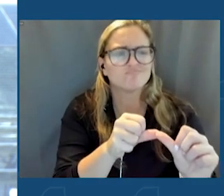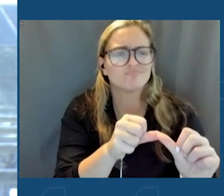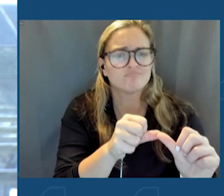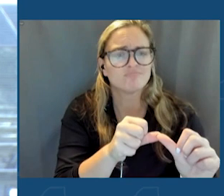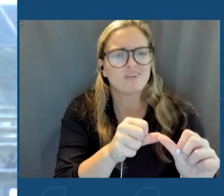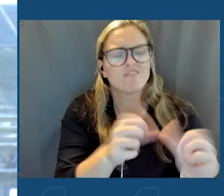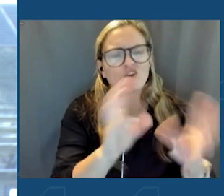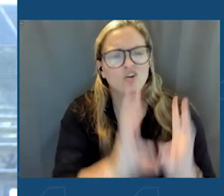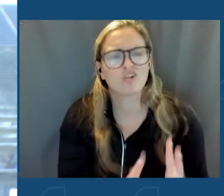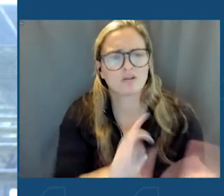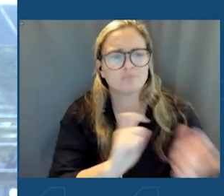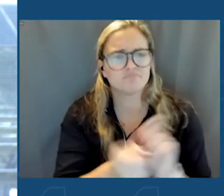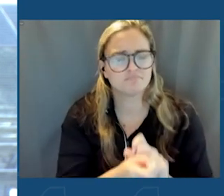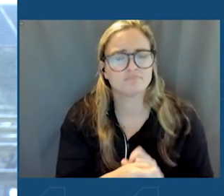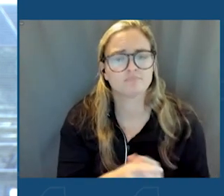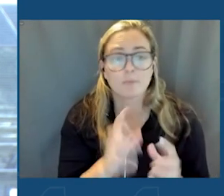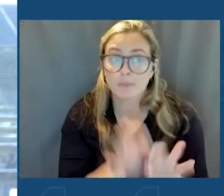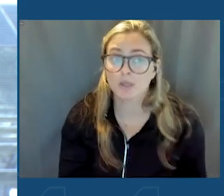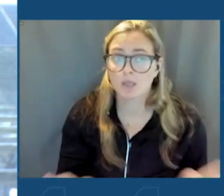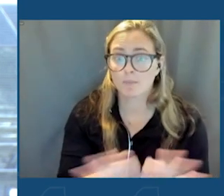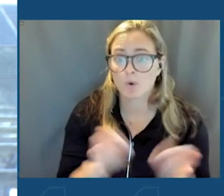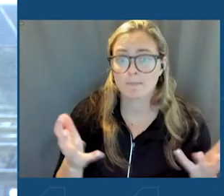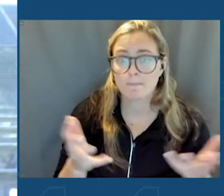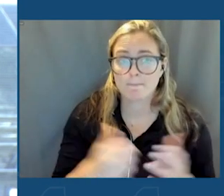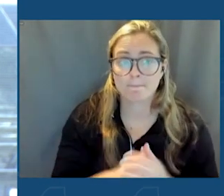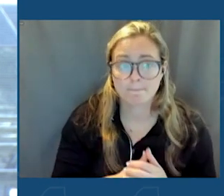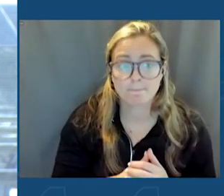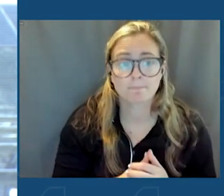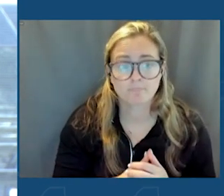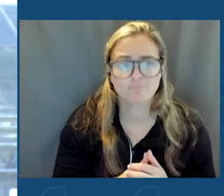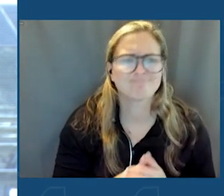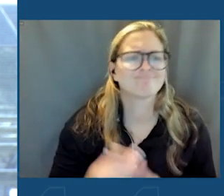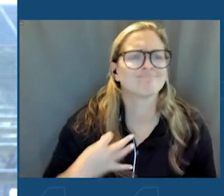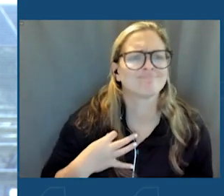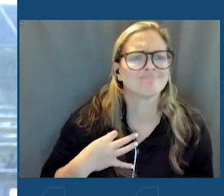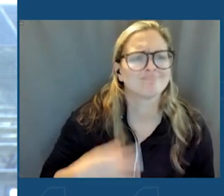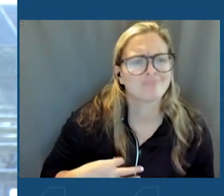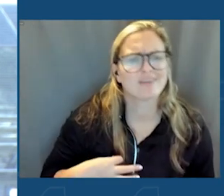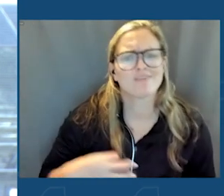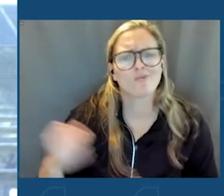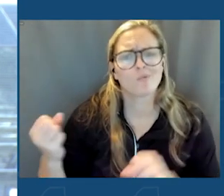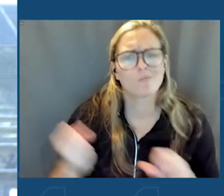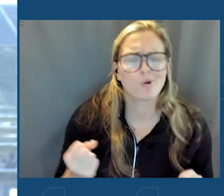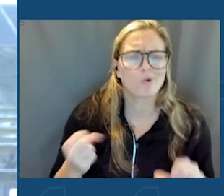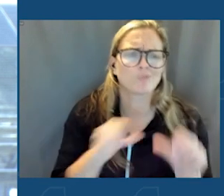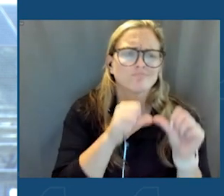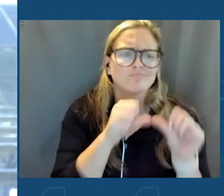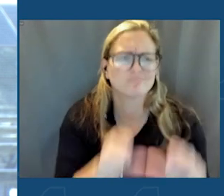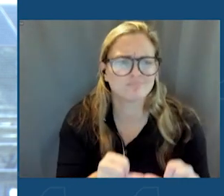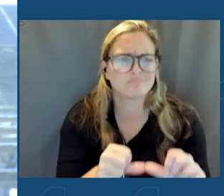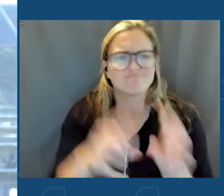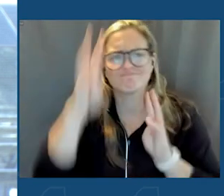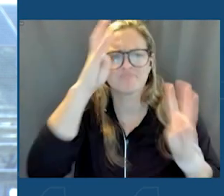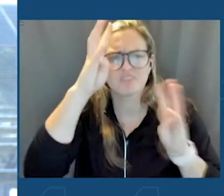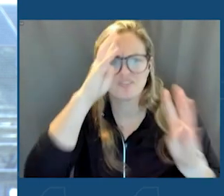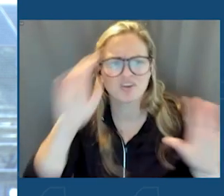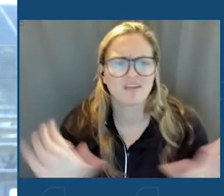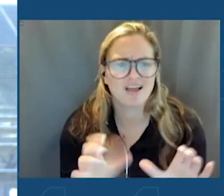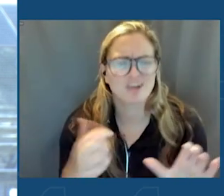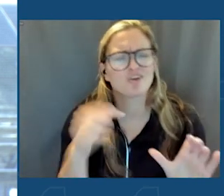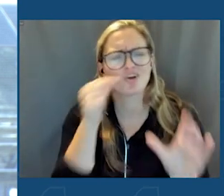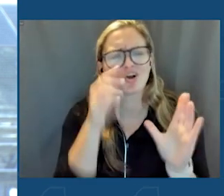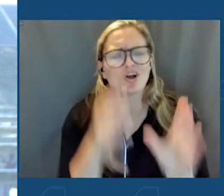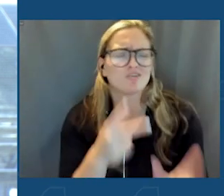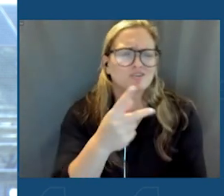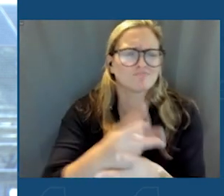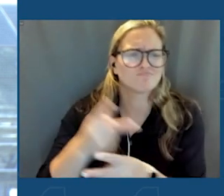But most importantly, millions of Americans are benefiting from the bold, sustained, and innovative action that our governors are taking.